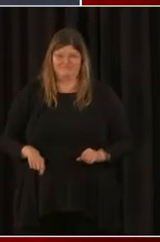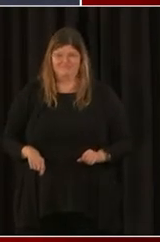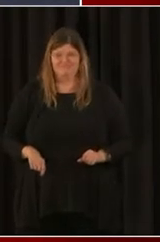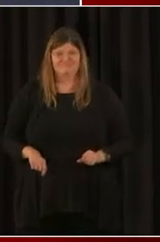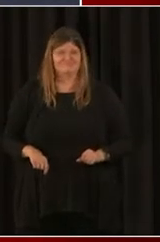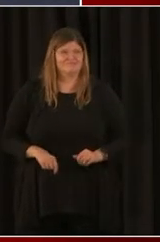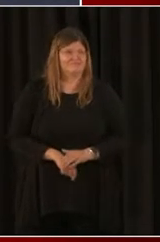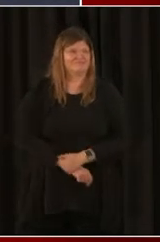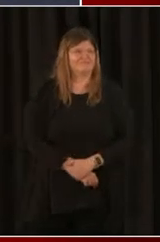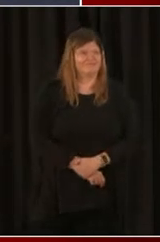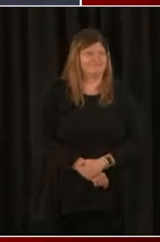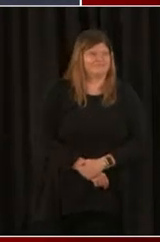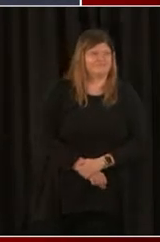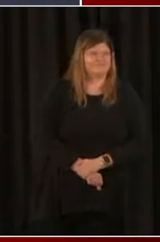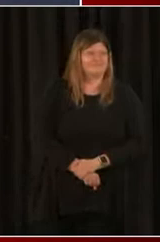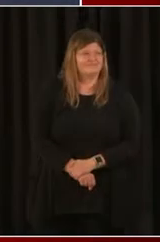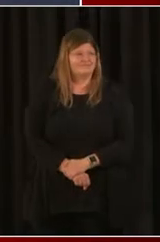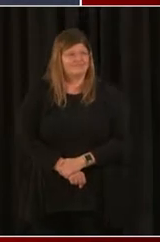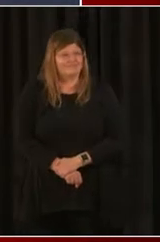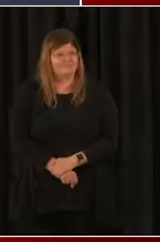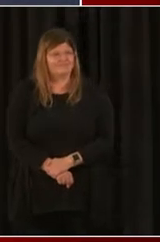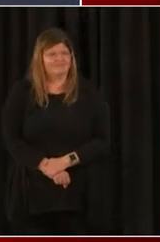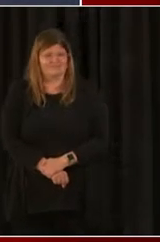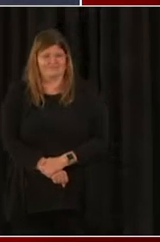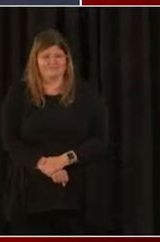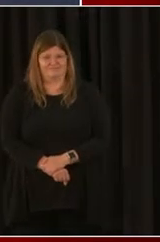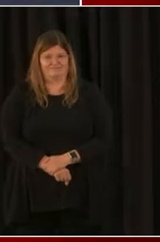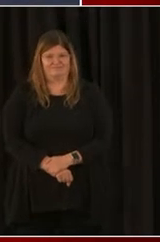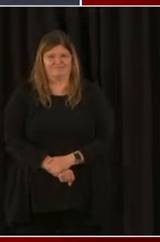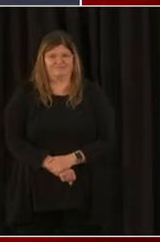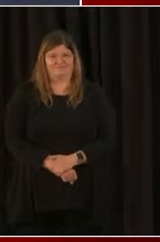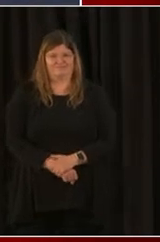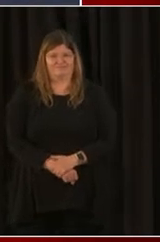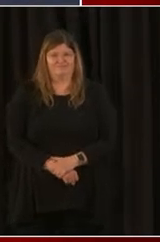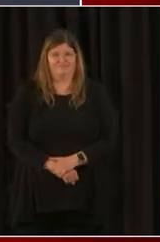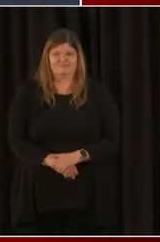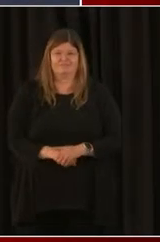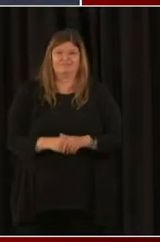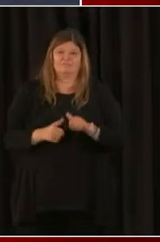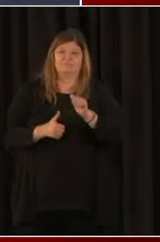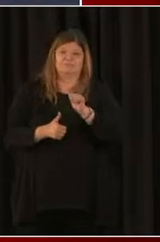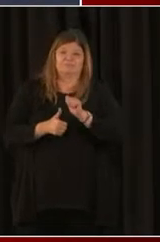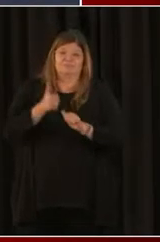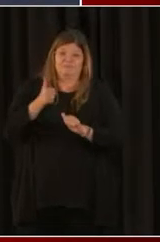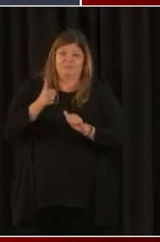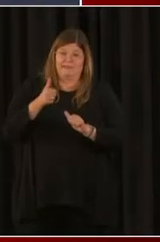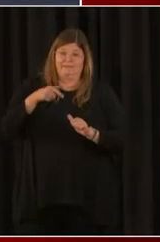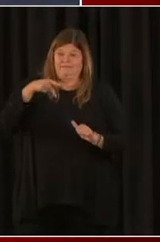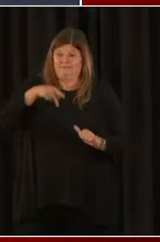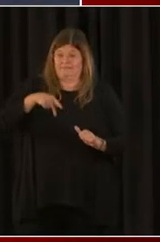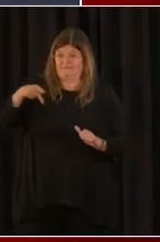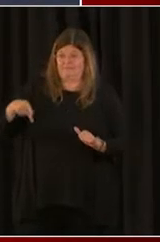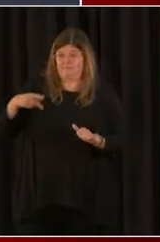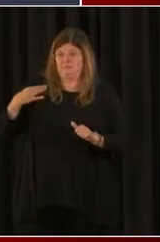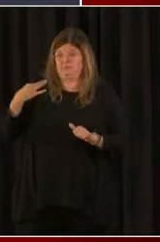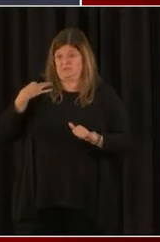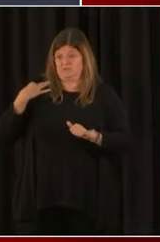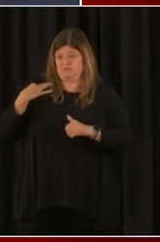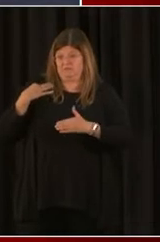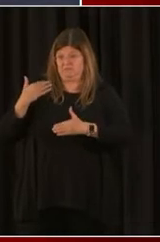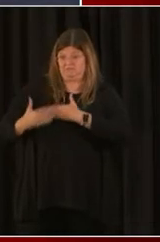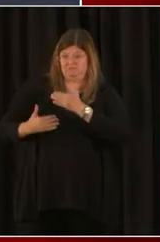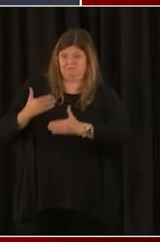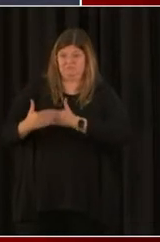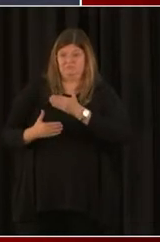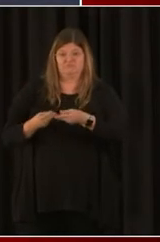I think, for the most part, the PPP application process to us was very